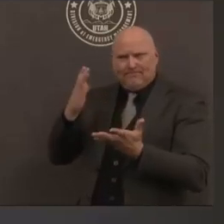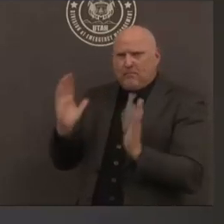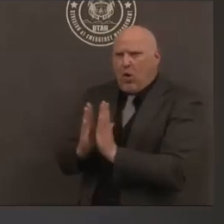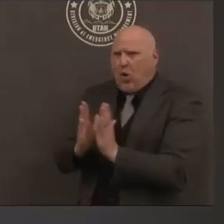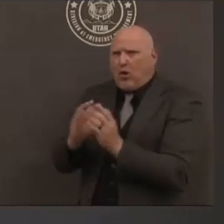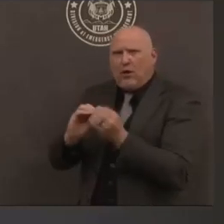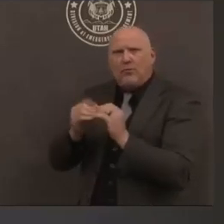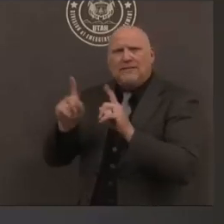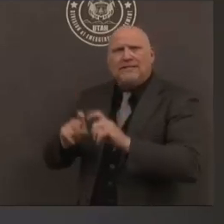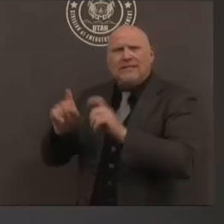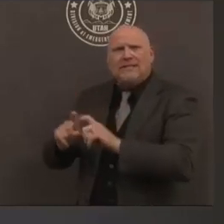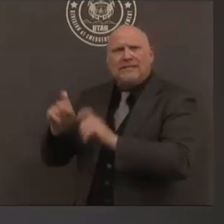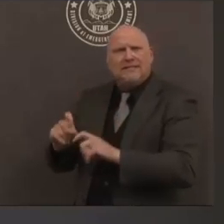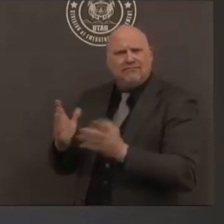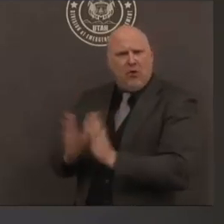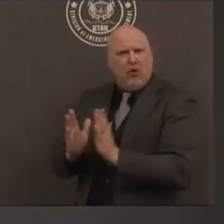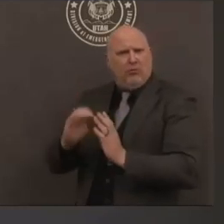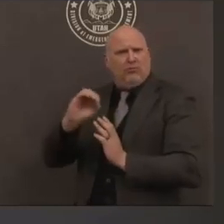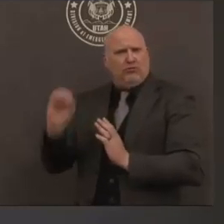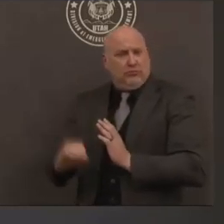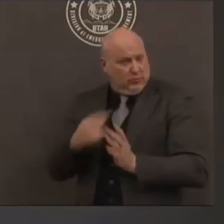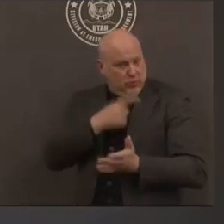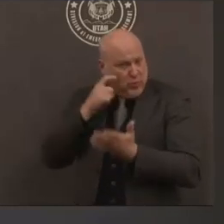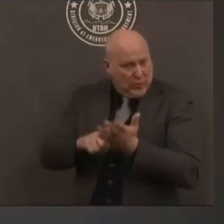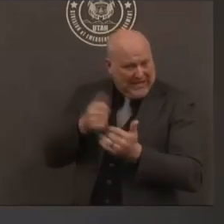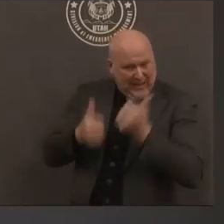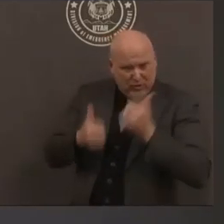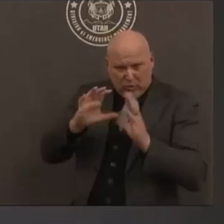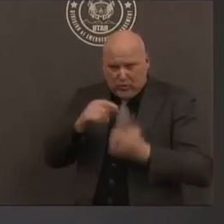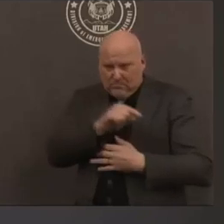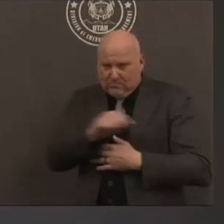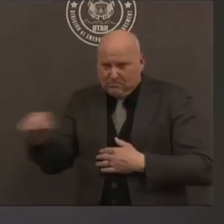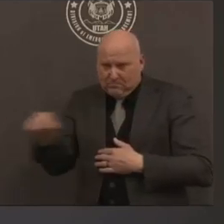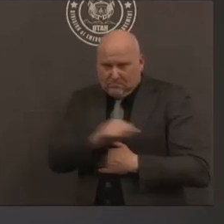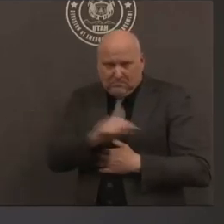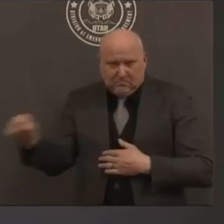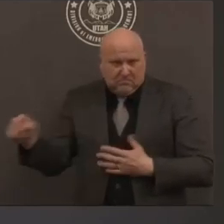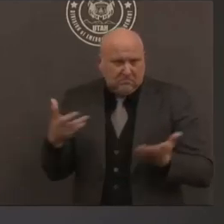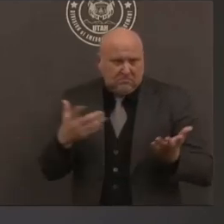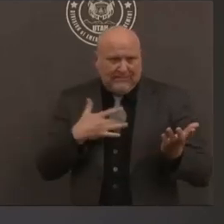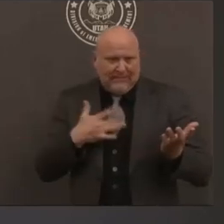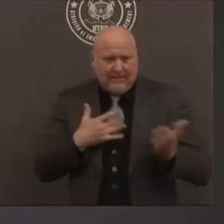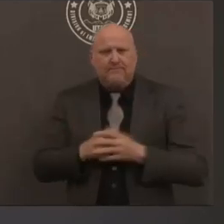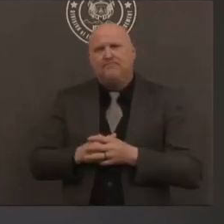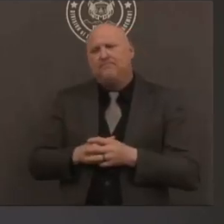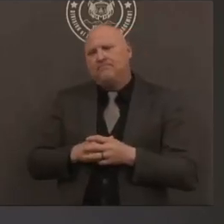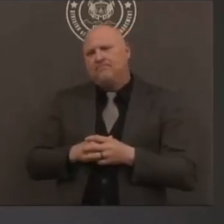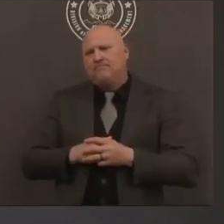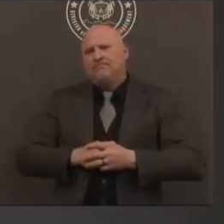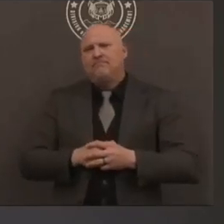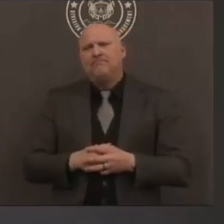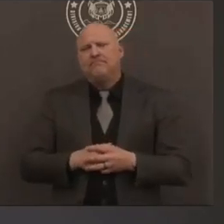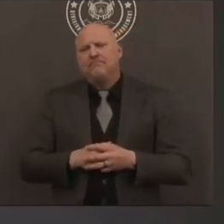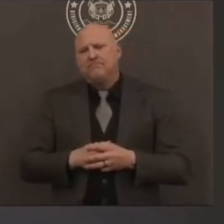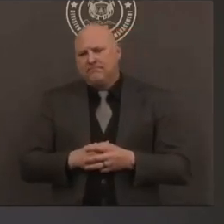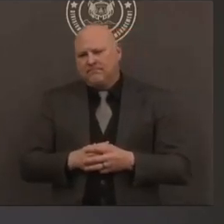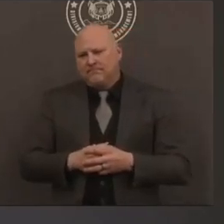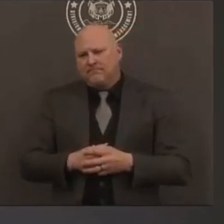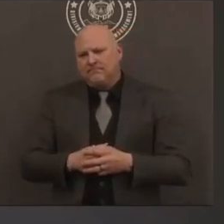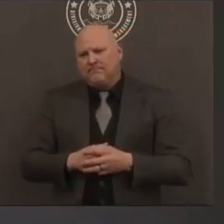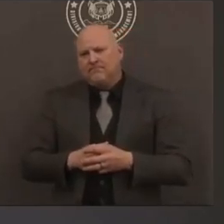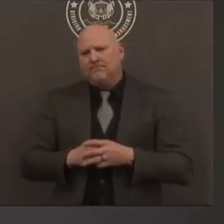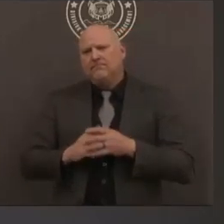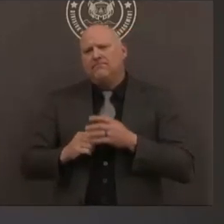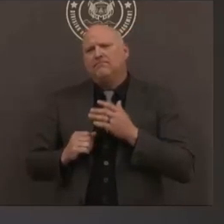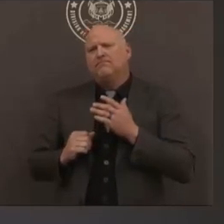not seeking out testing uh basically is there any you know age group or demographic group that that you know we haven't